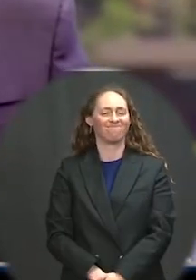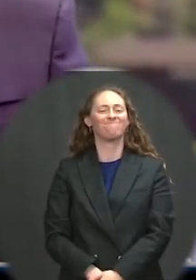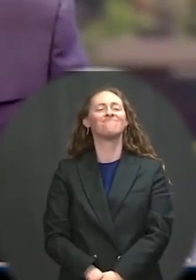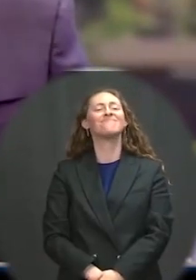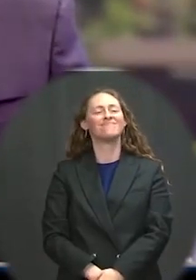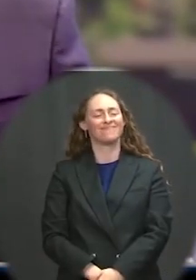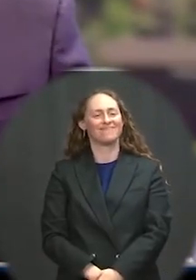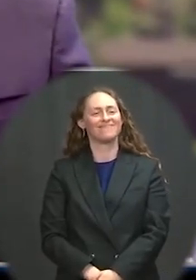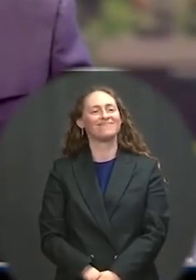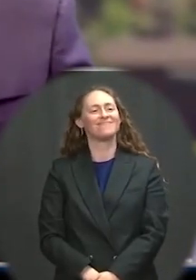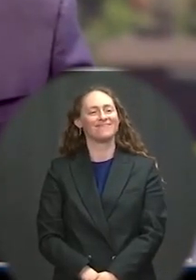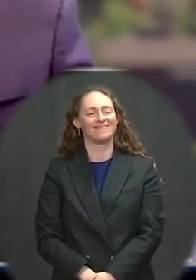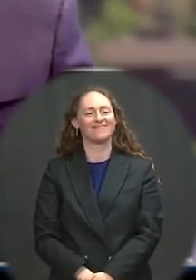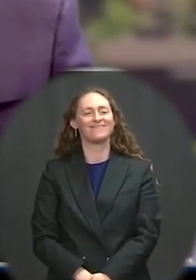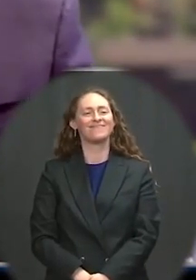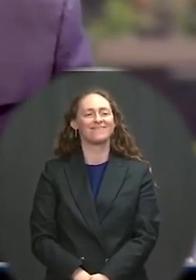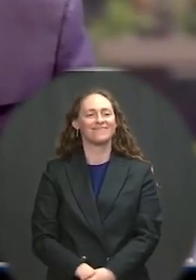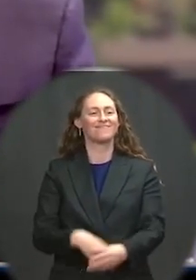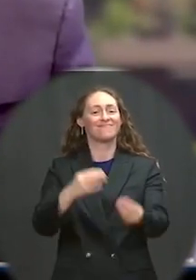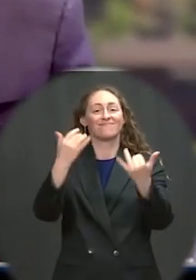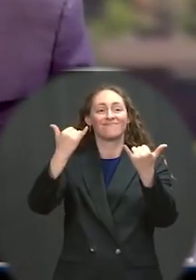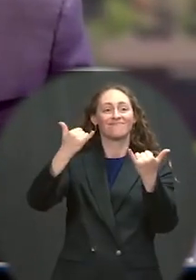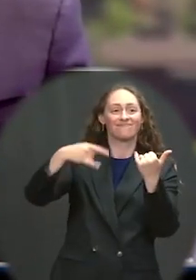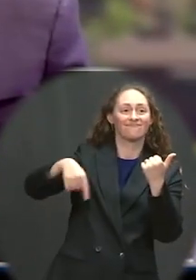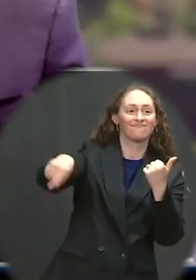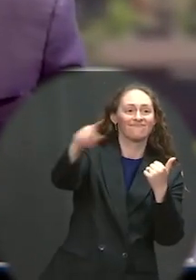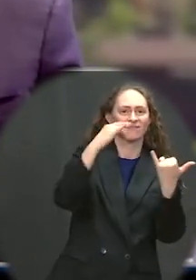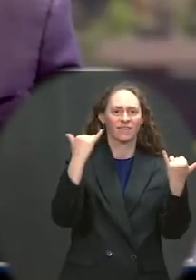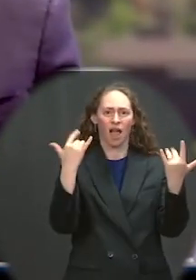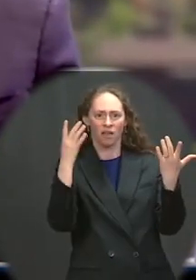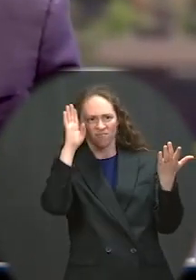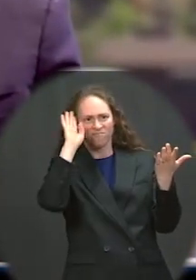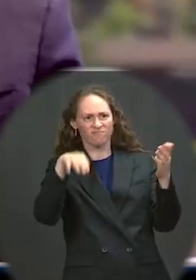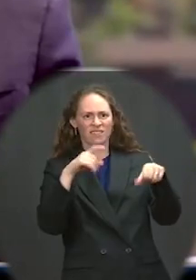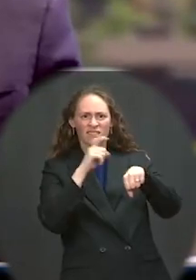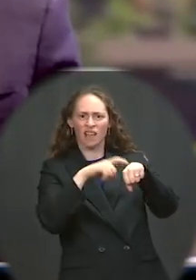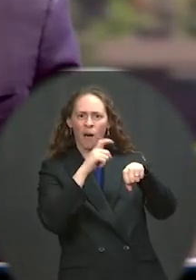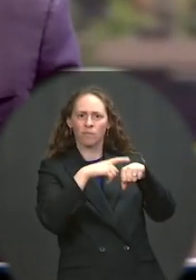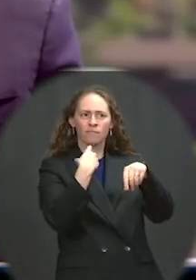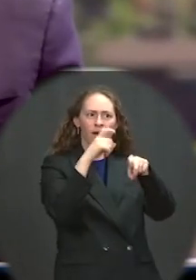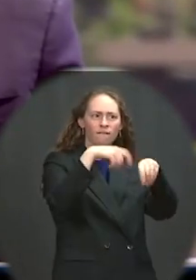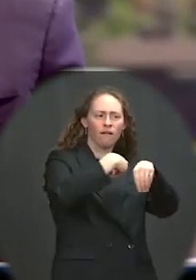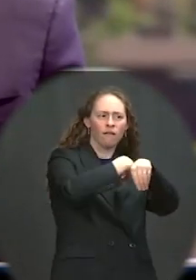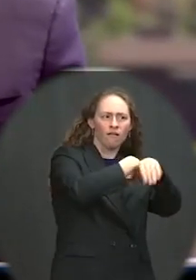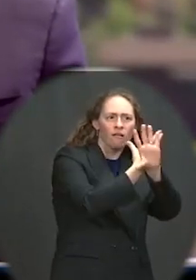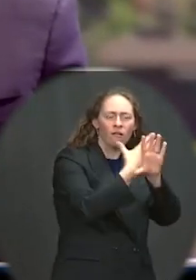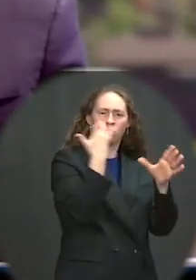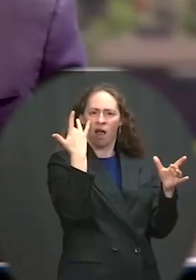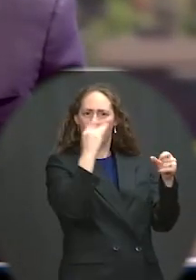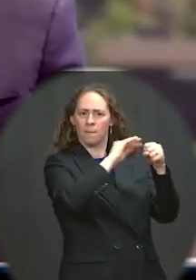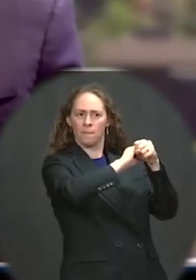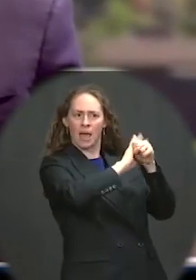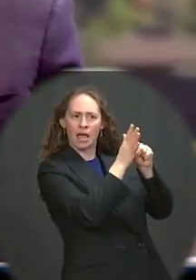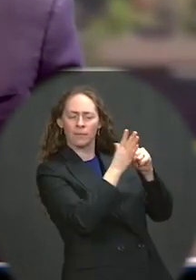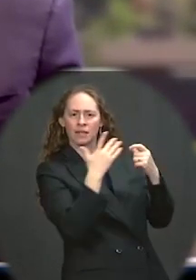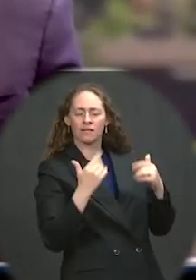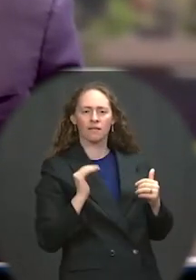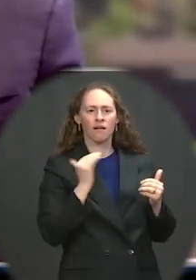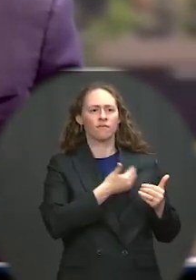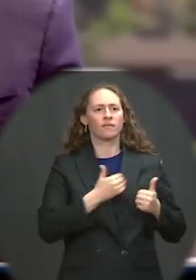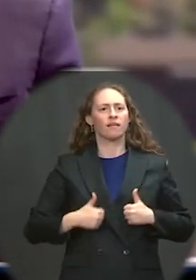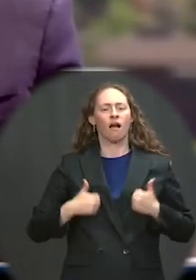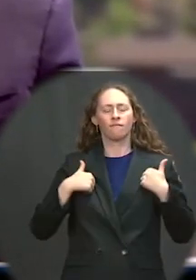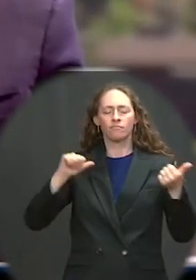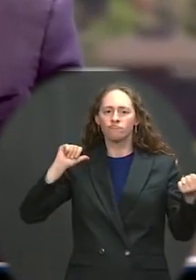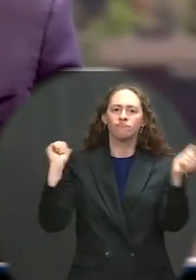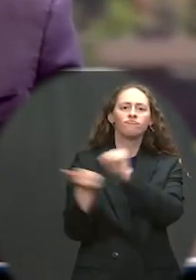instruction. The pandemic upended so much of our lives, as was mentioned several times so far. Last year's graduating